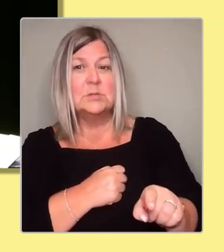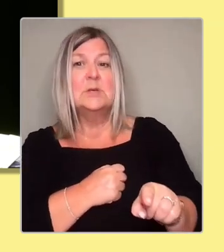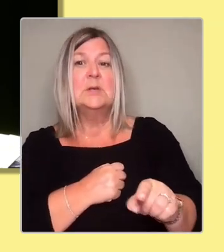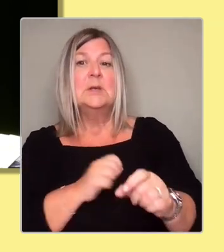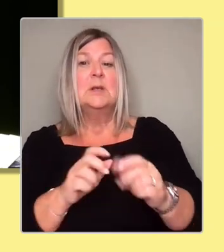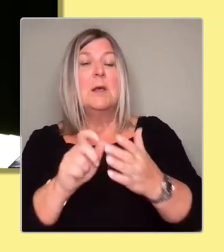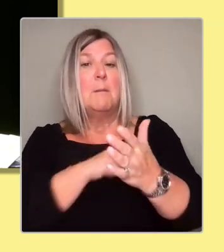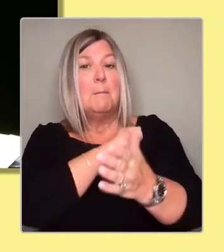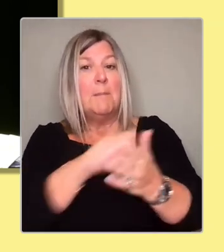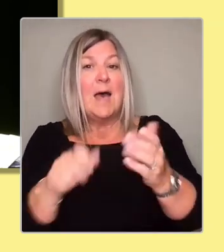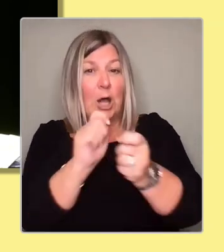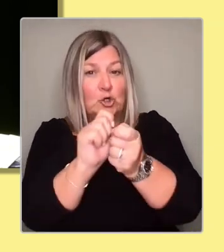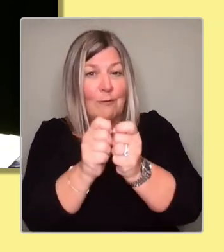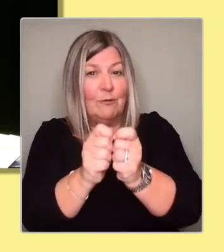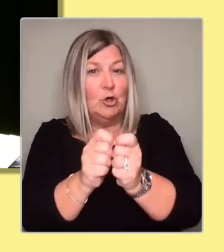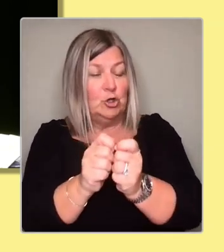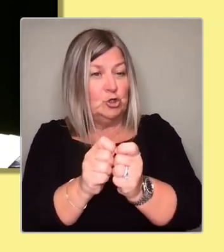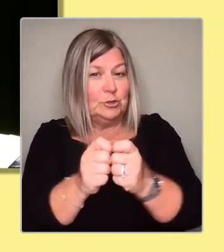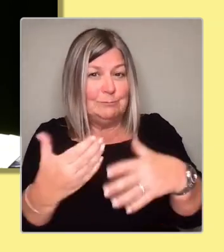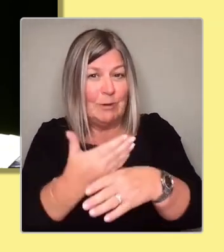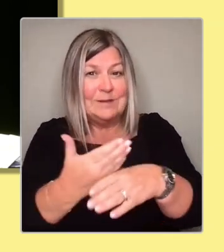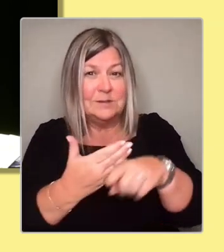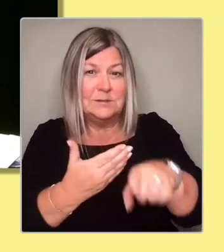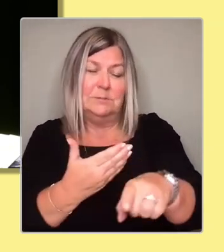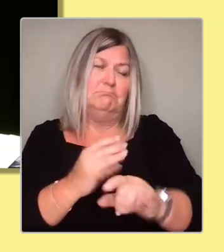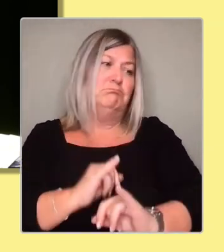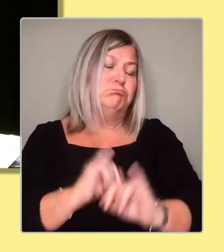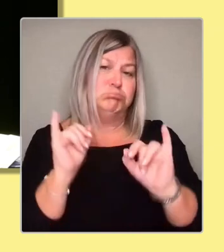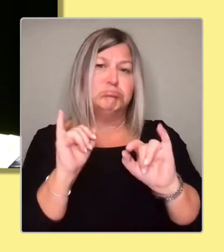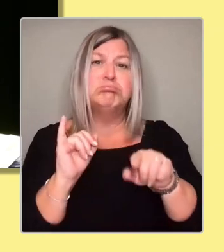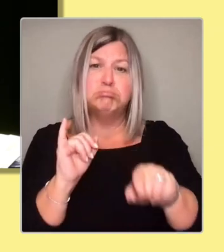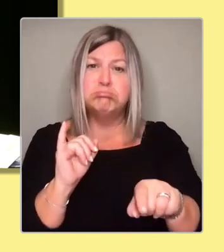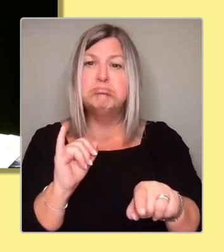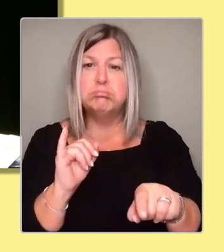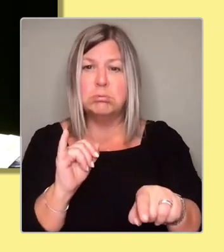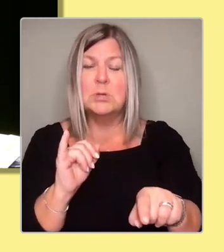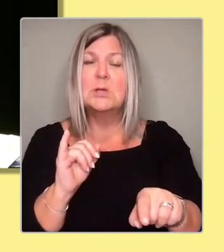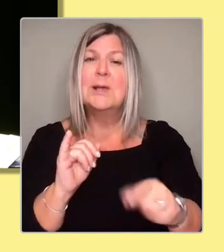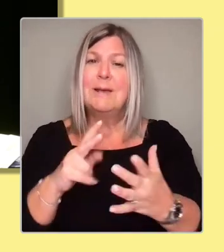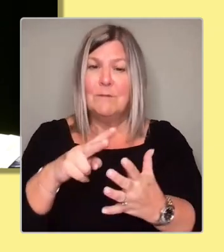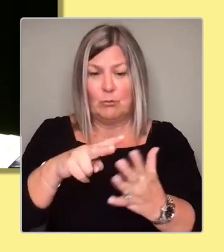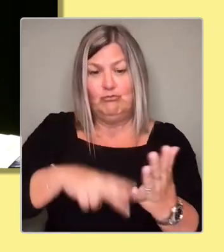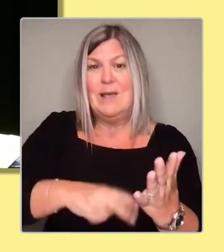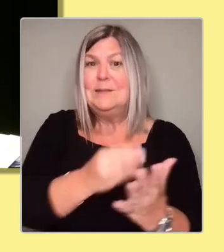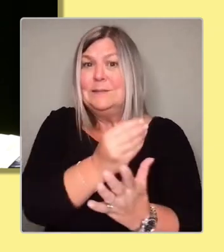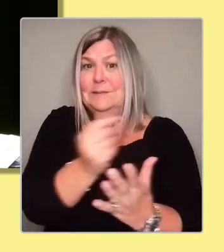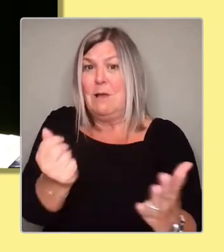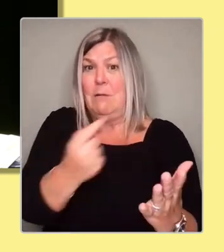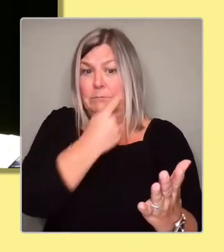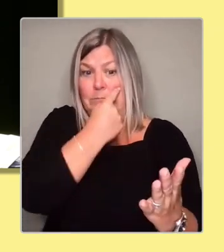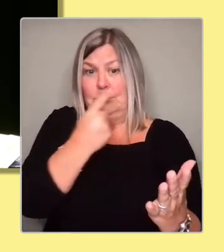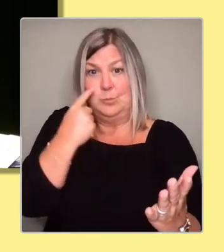are disgraceful. I have read some of the testimony from our LGBTQ plus members